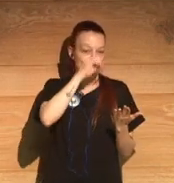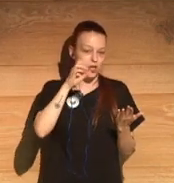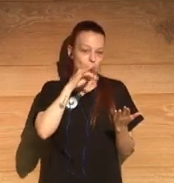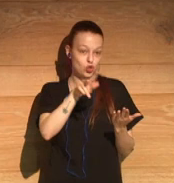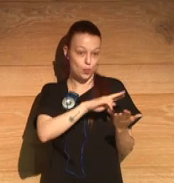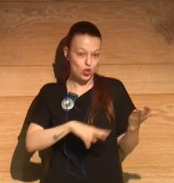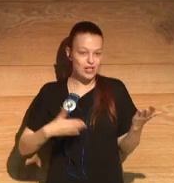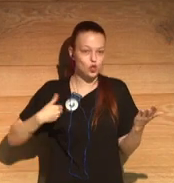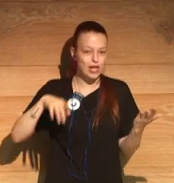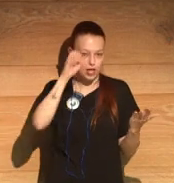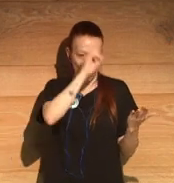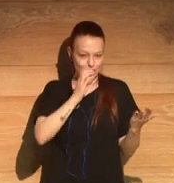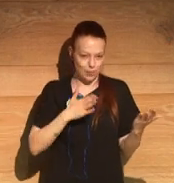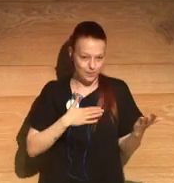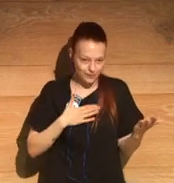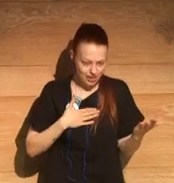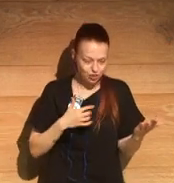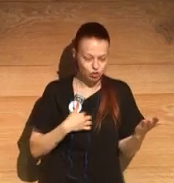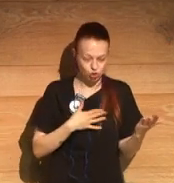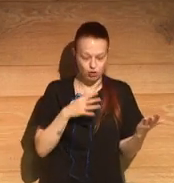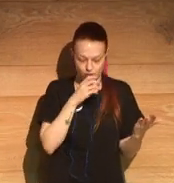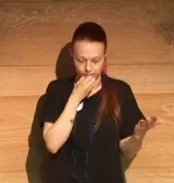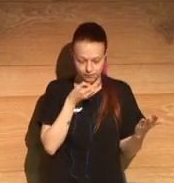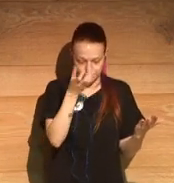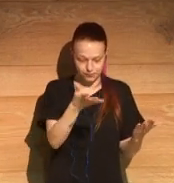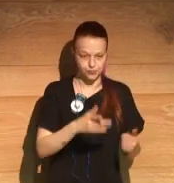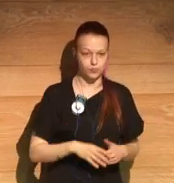another impression you have, or I had as a reader,